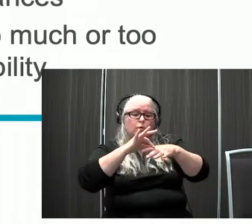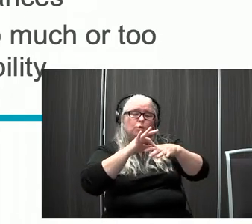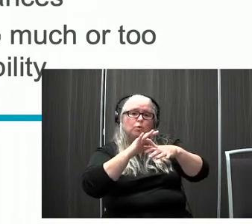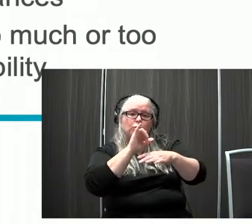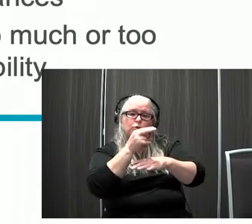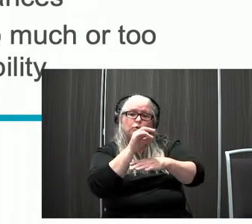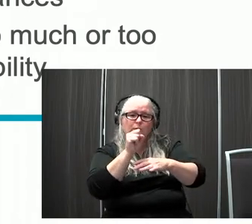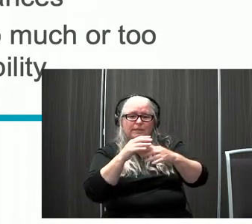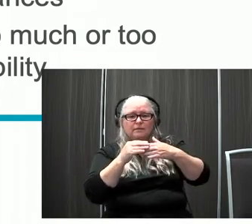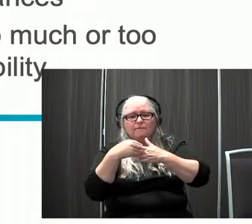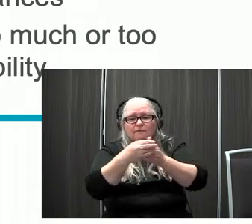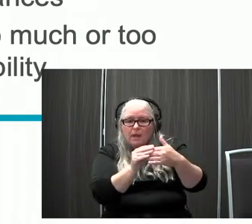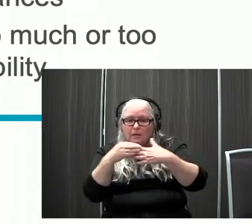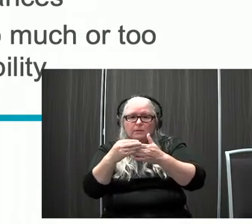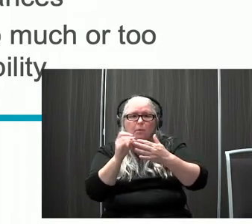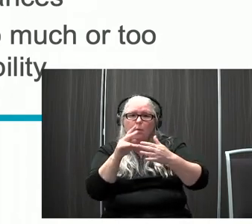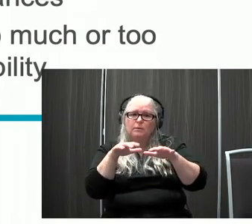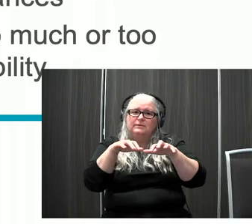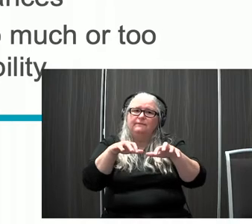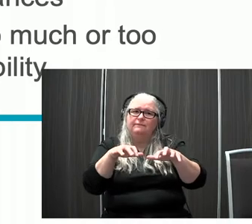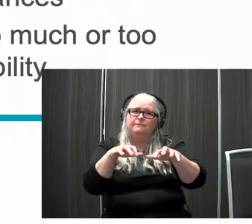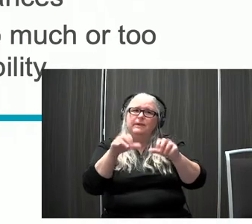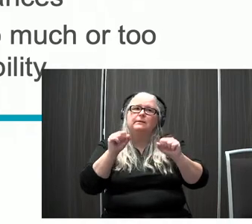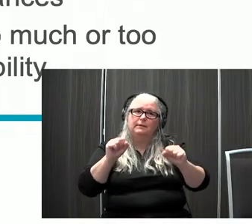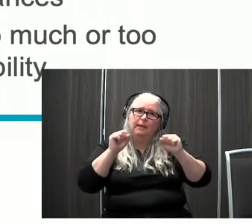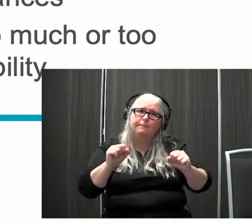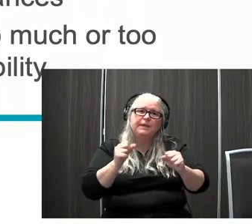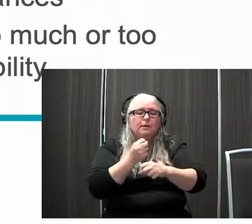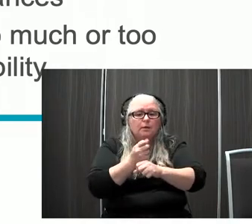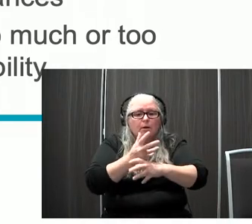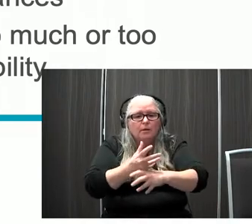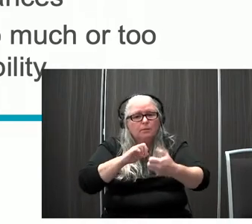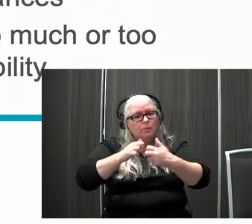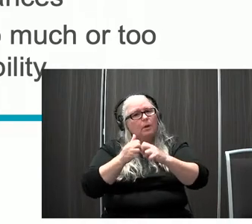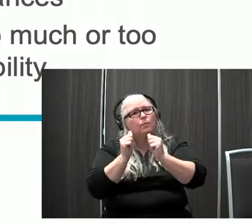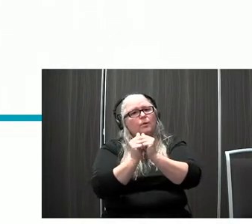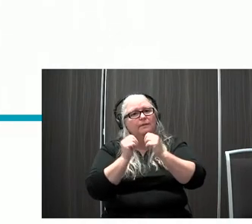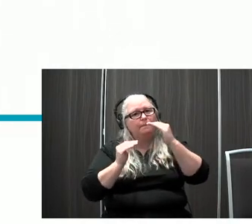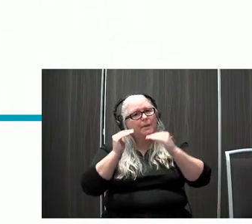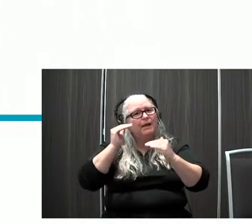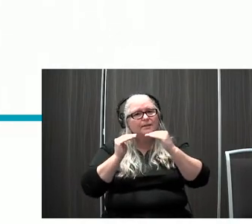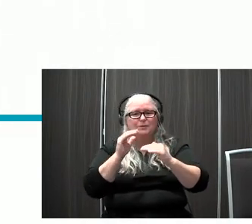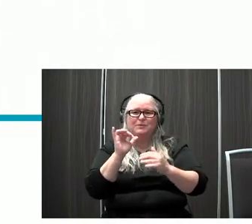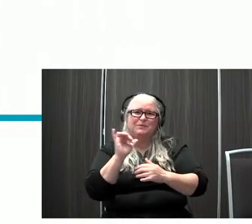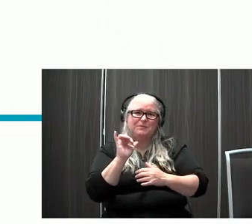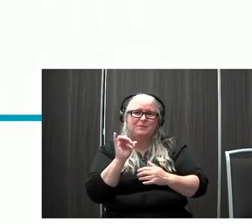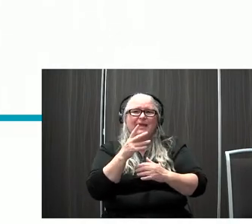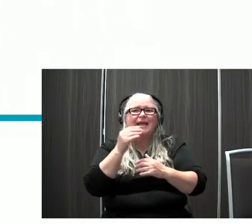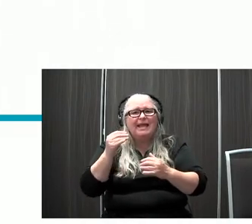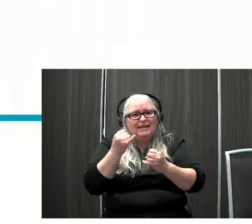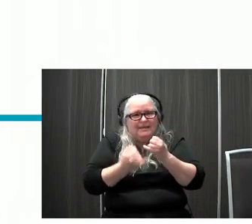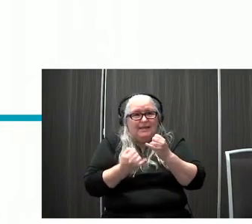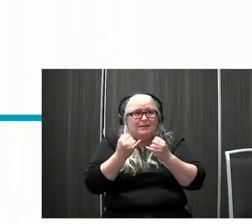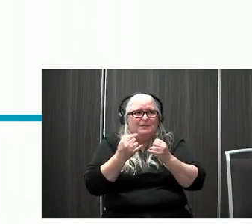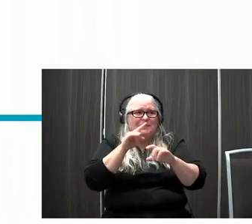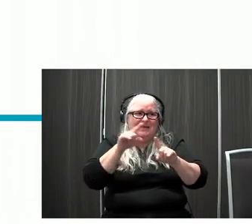sometimes their joints are too stiff. So this can also cause an issue with balance as well when we're working with our kids. And finally, what I'm